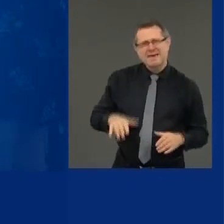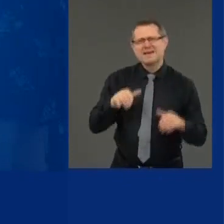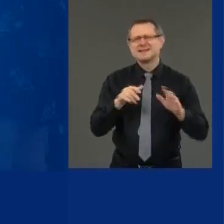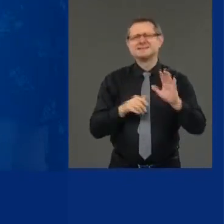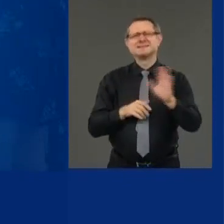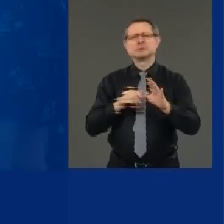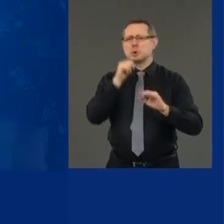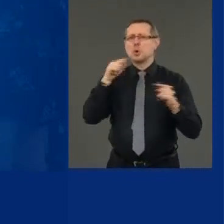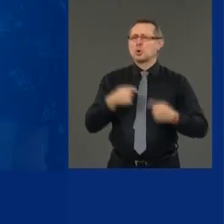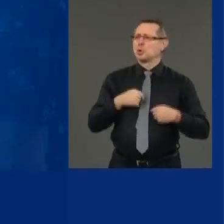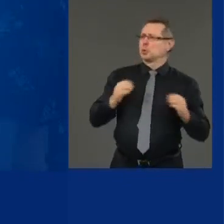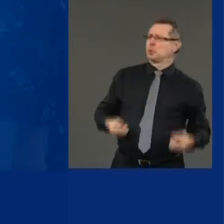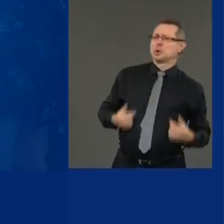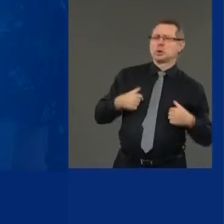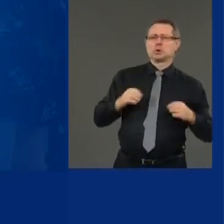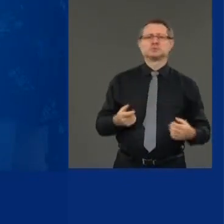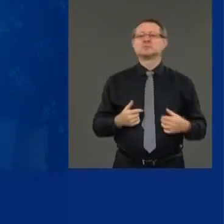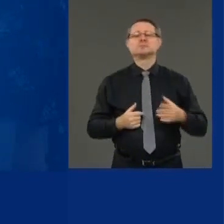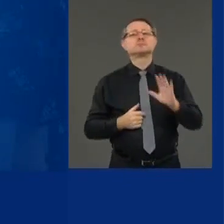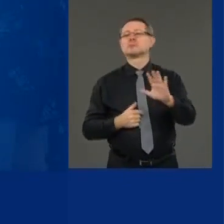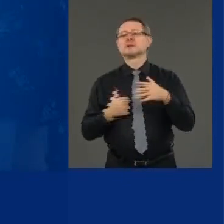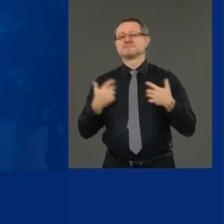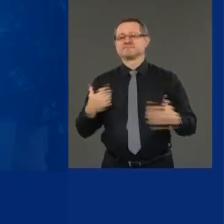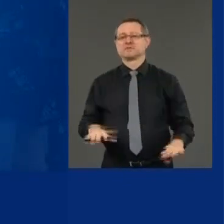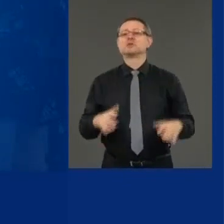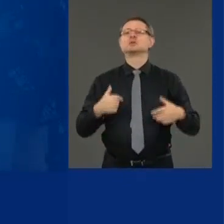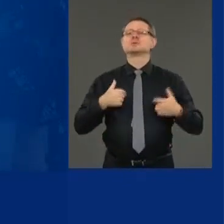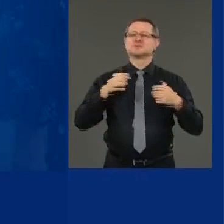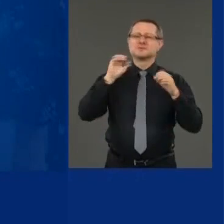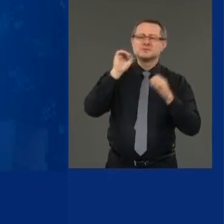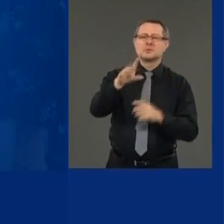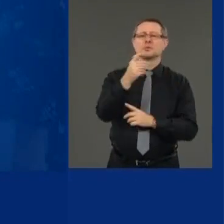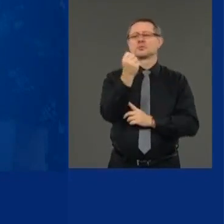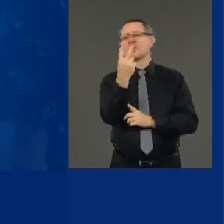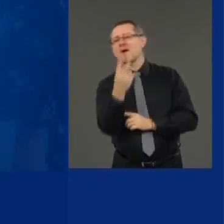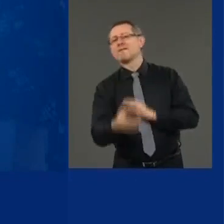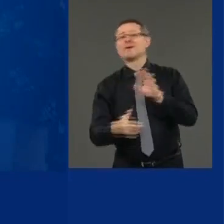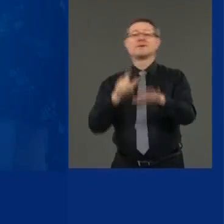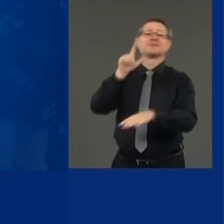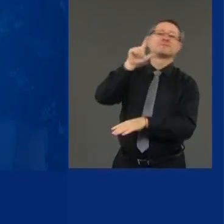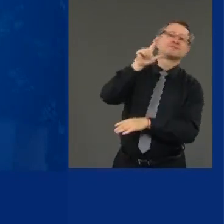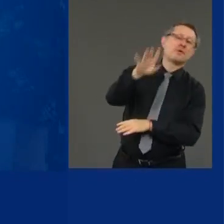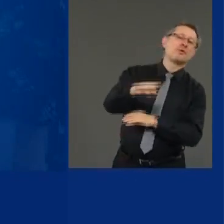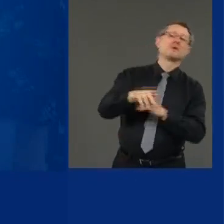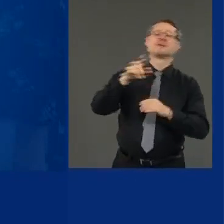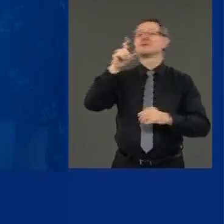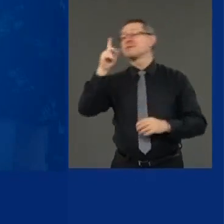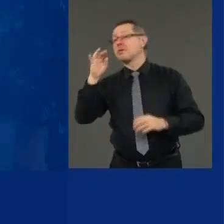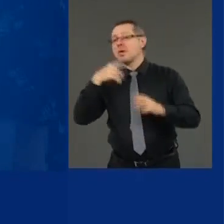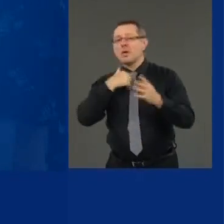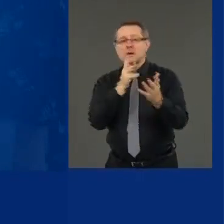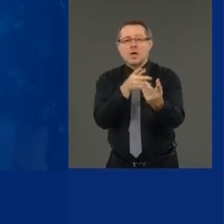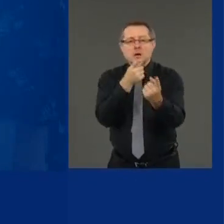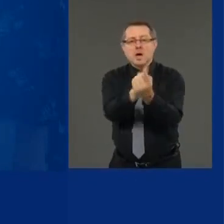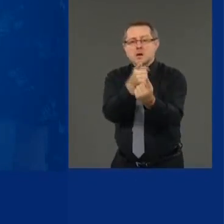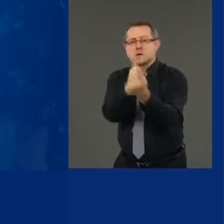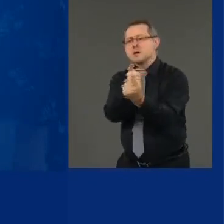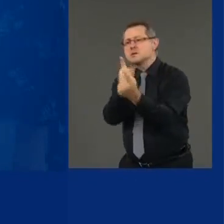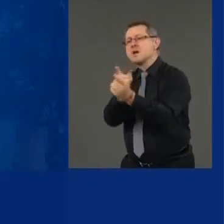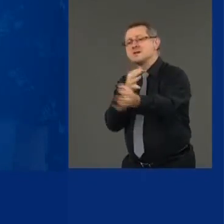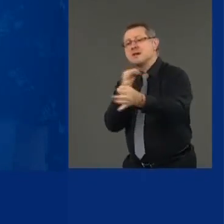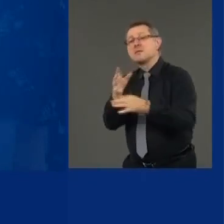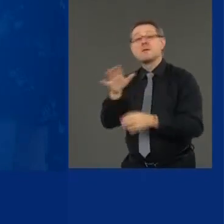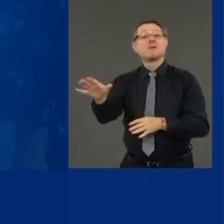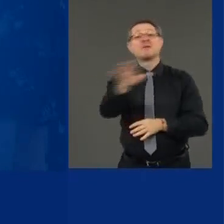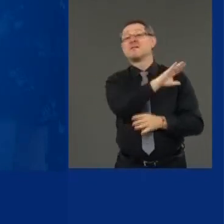conversations. And I've heard the most inane responses. They just